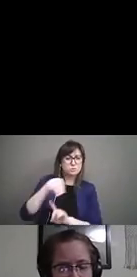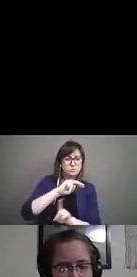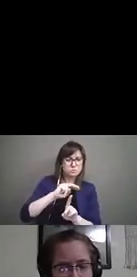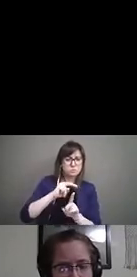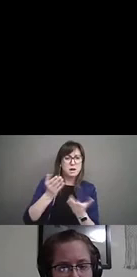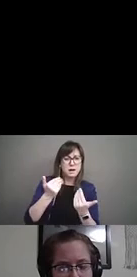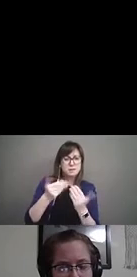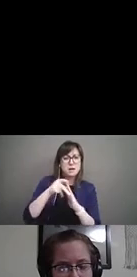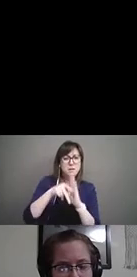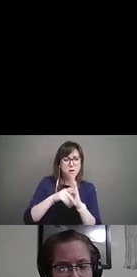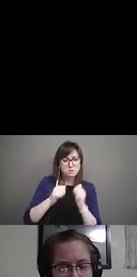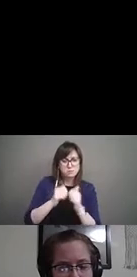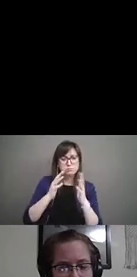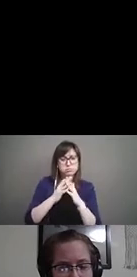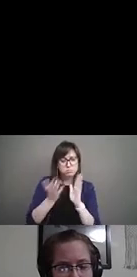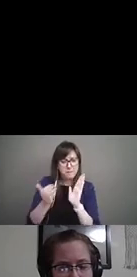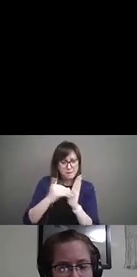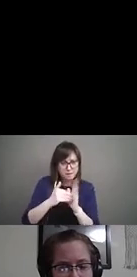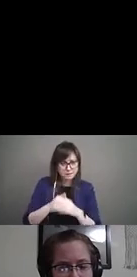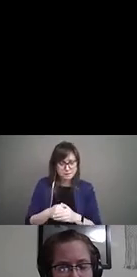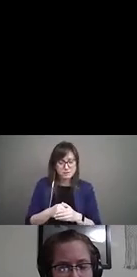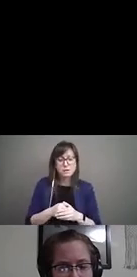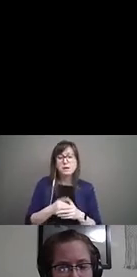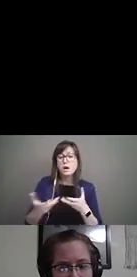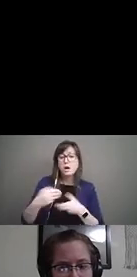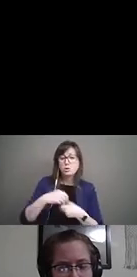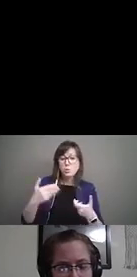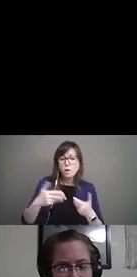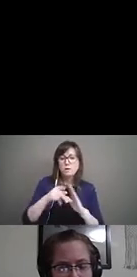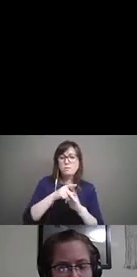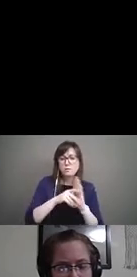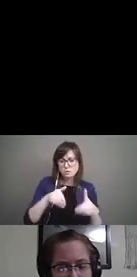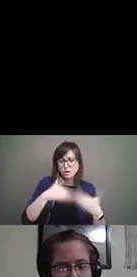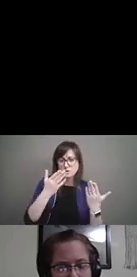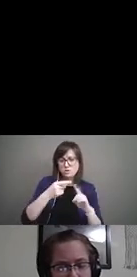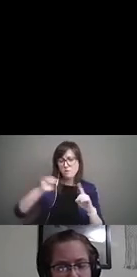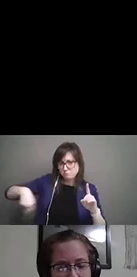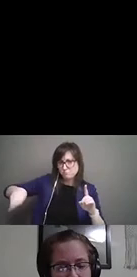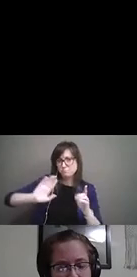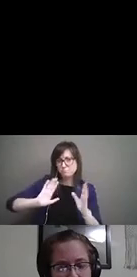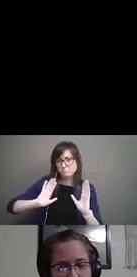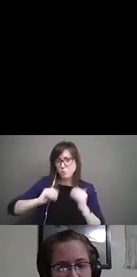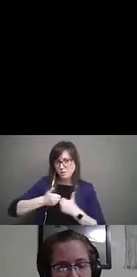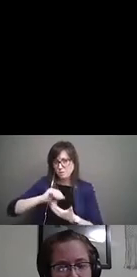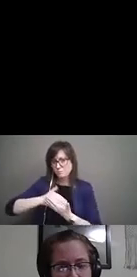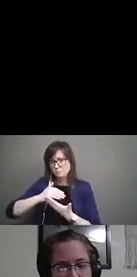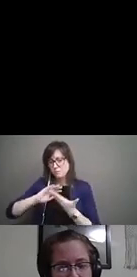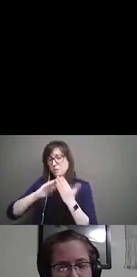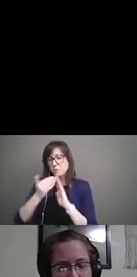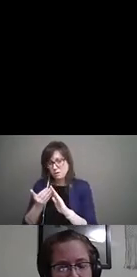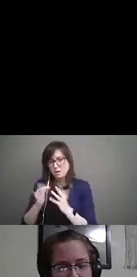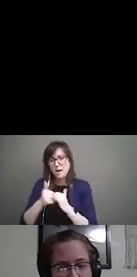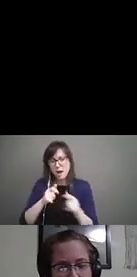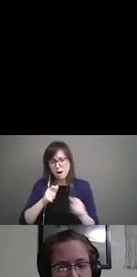compendium. This includes policy recommendations that the community wants to see across these pillars of policy action.